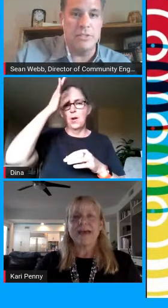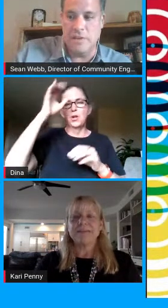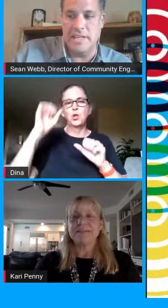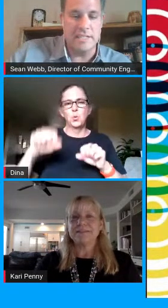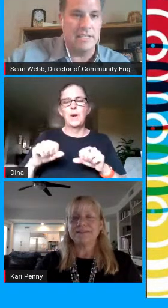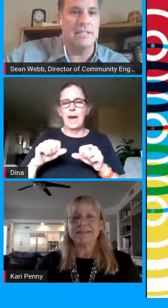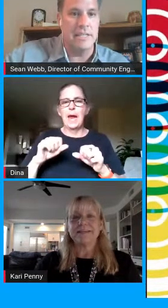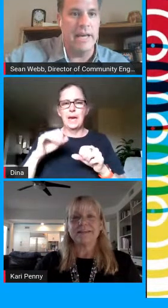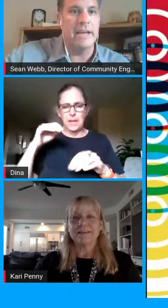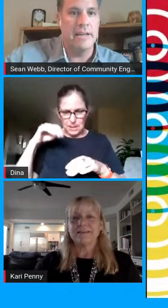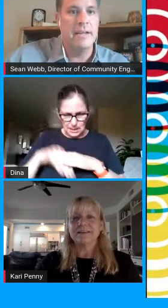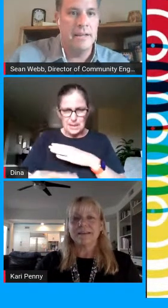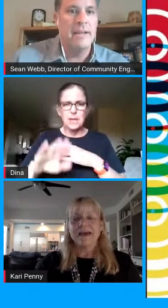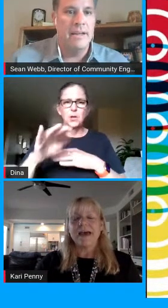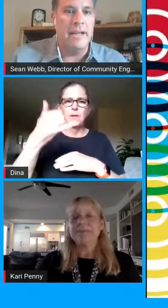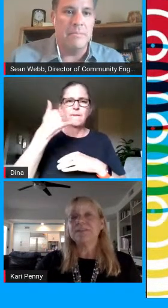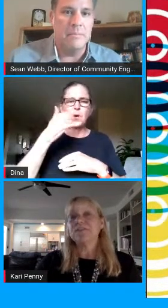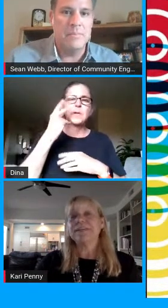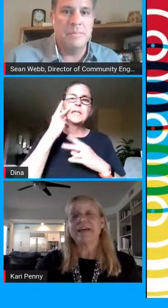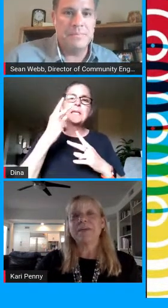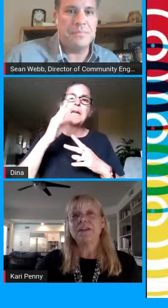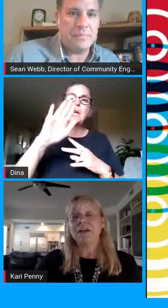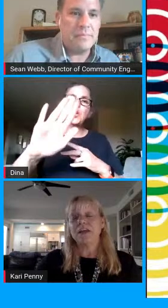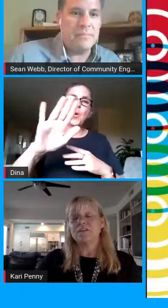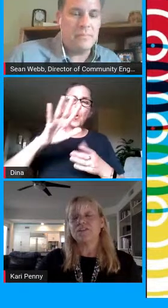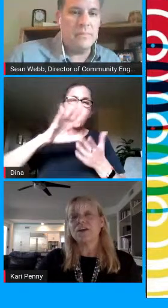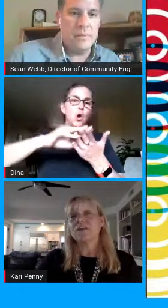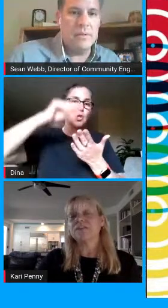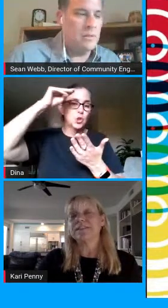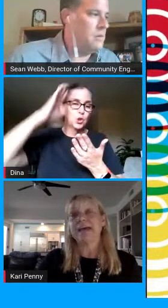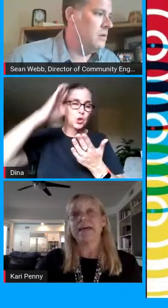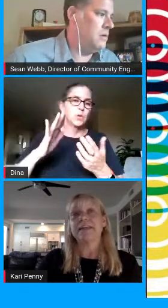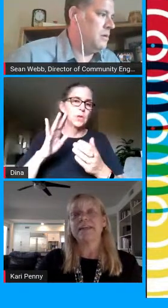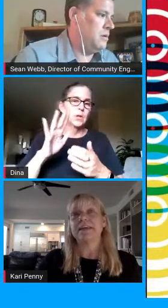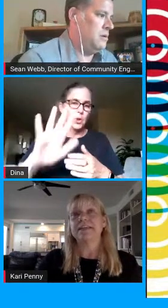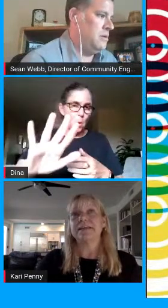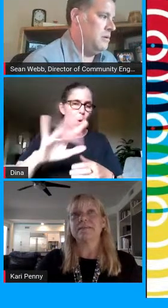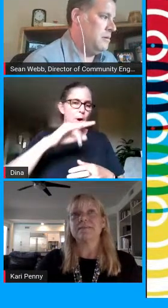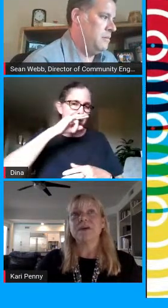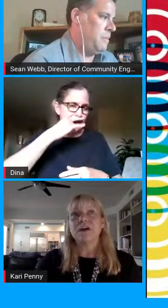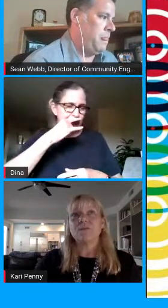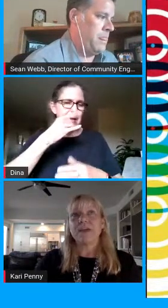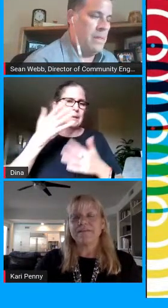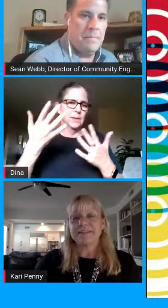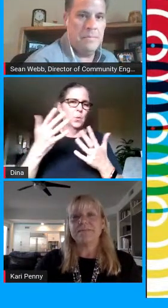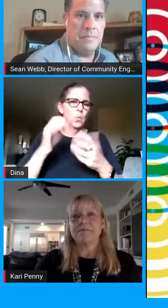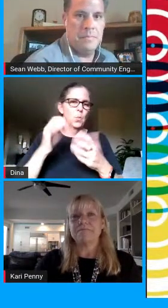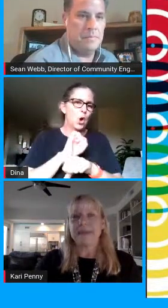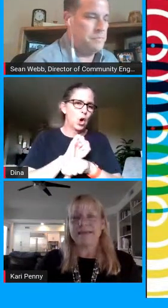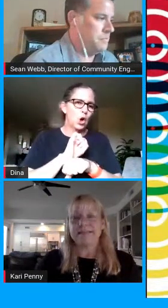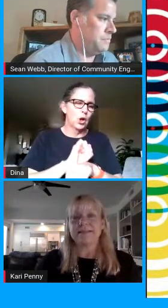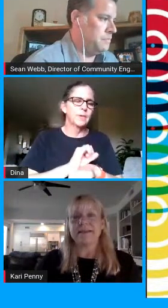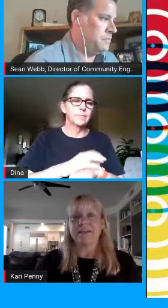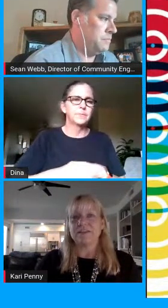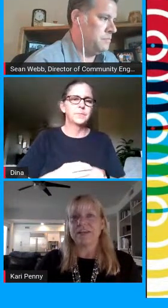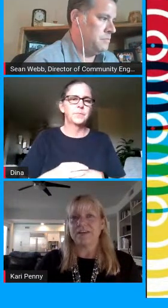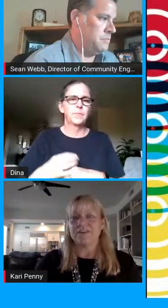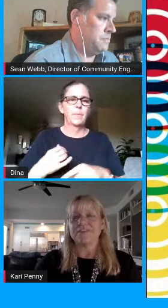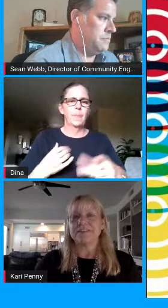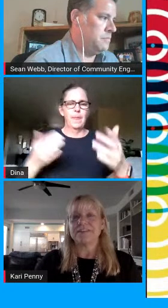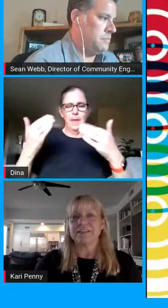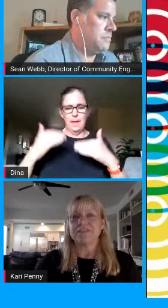and that was just fantastic to see that absolutely i mean sean i'll just add that um we have some amazing